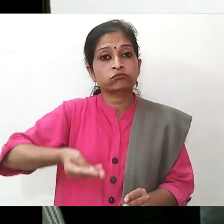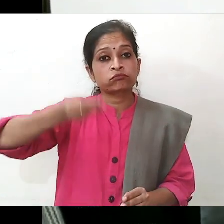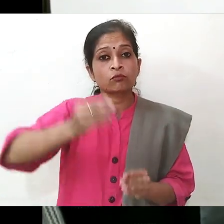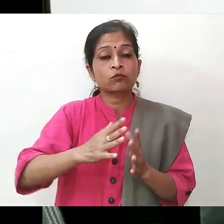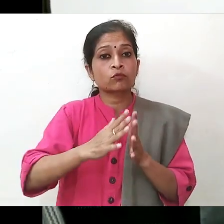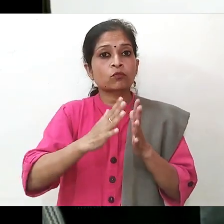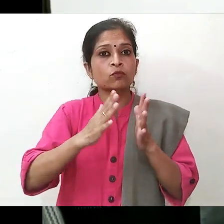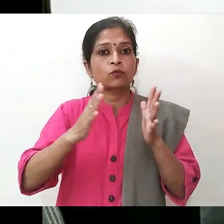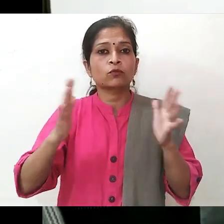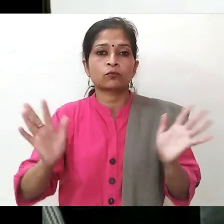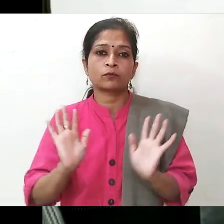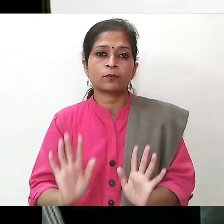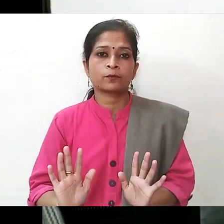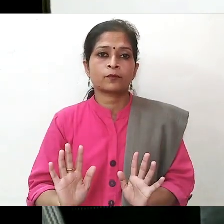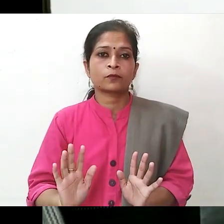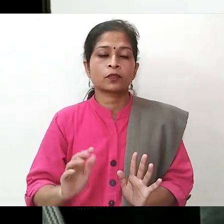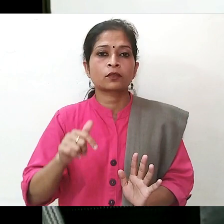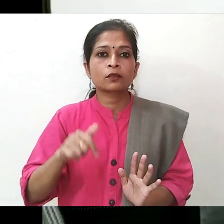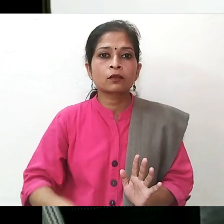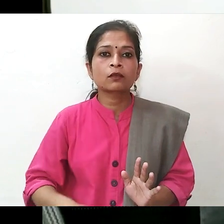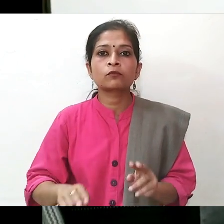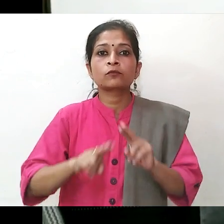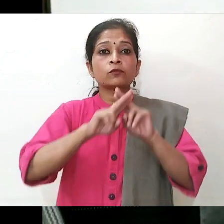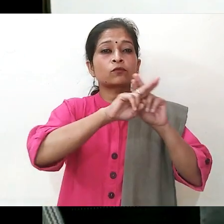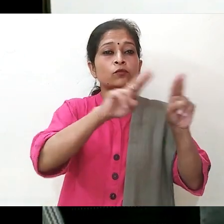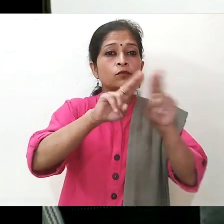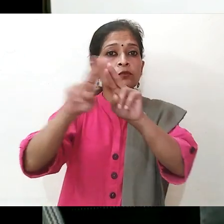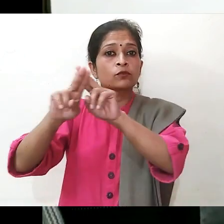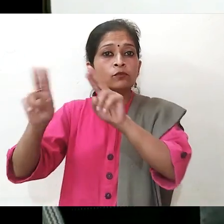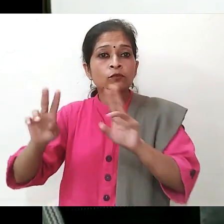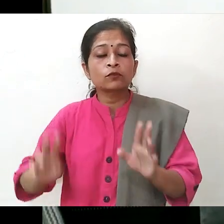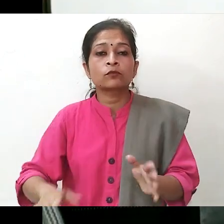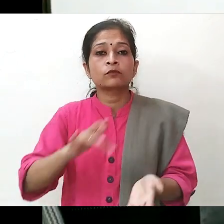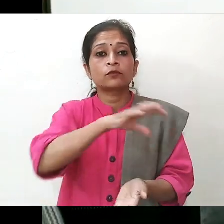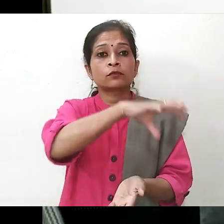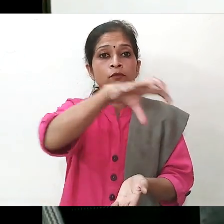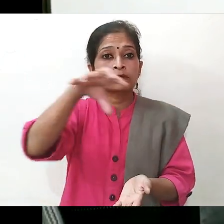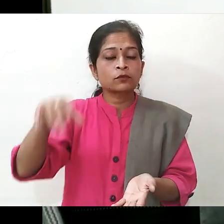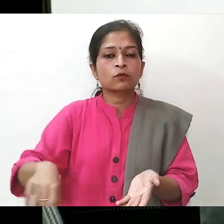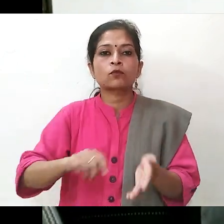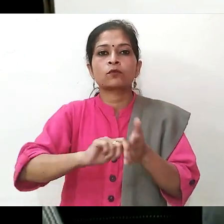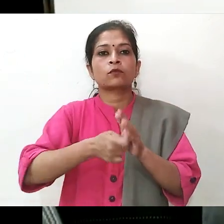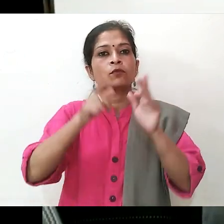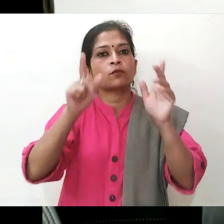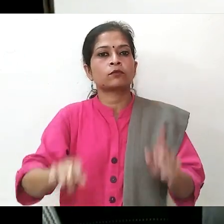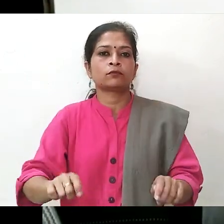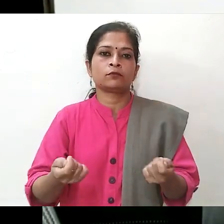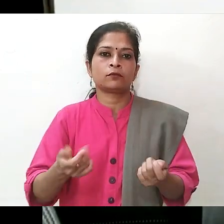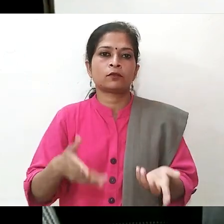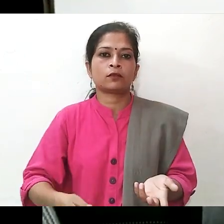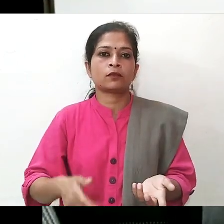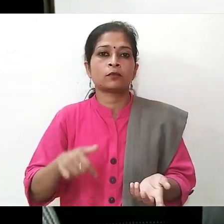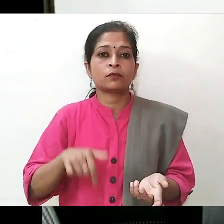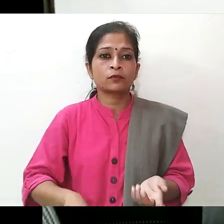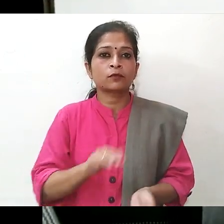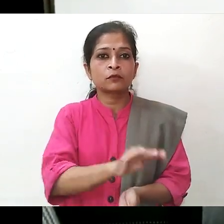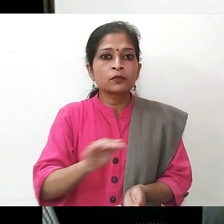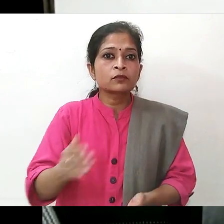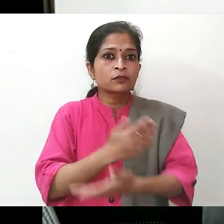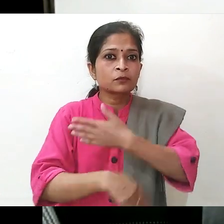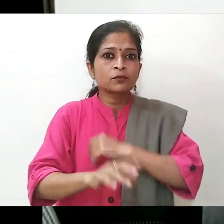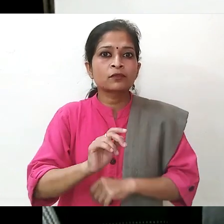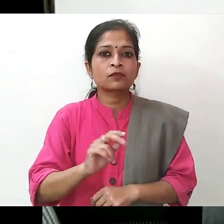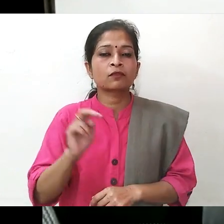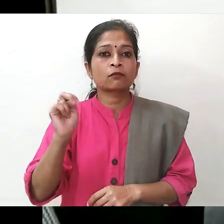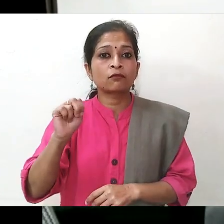Because of complete lockdown, our parents of children with special needs finding it difficult to